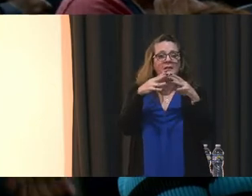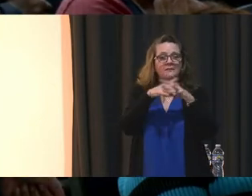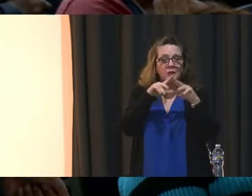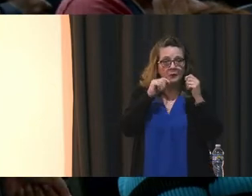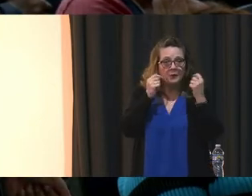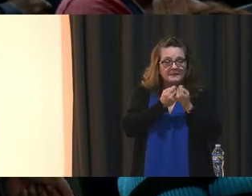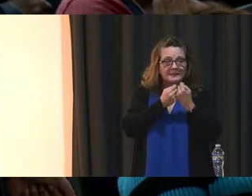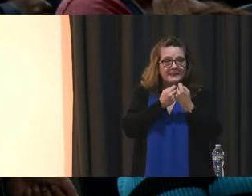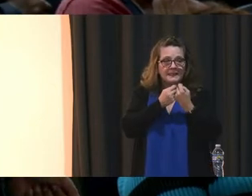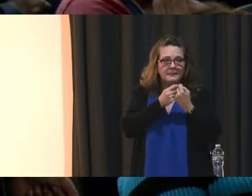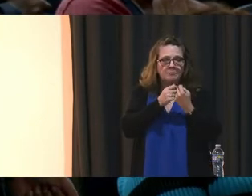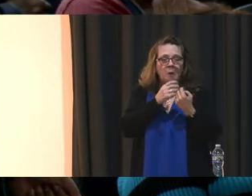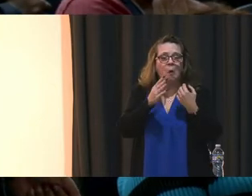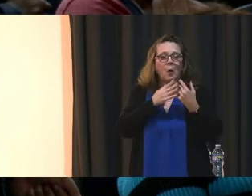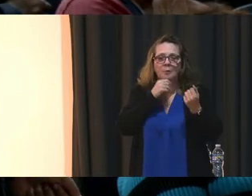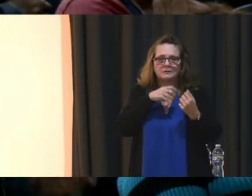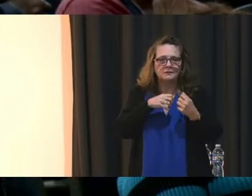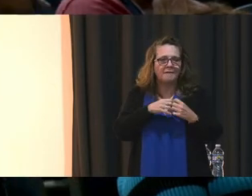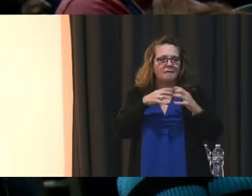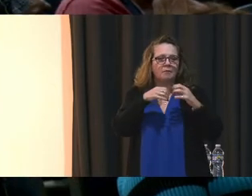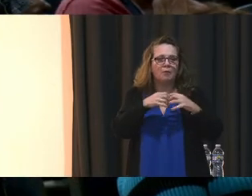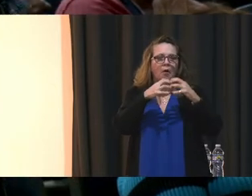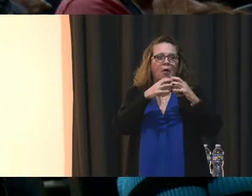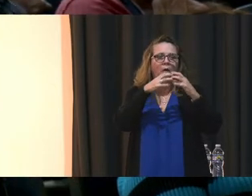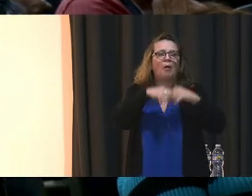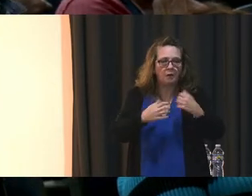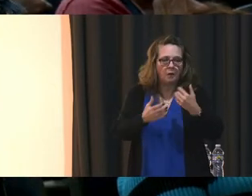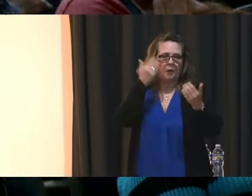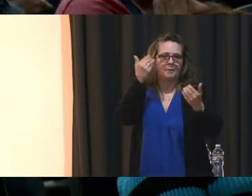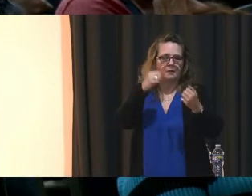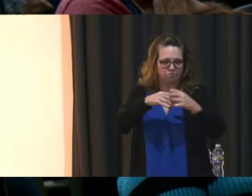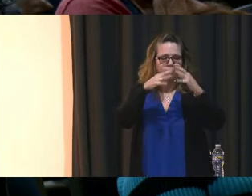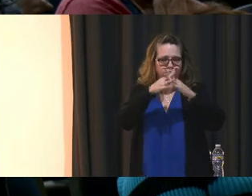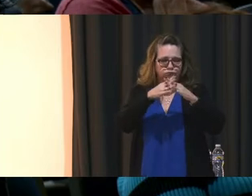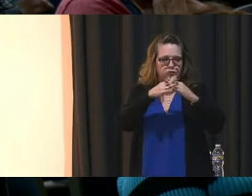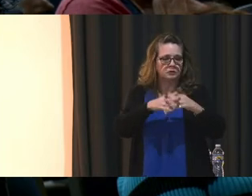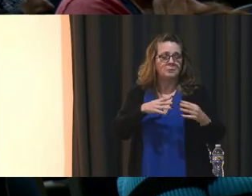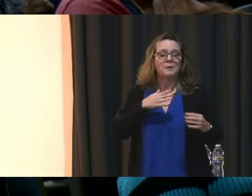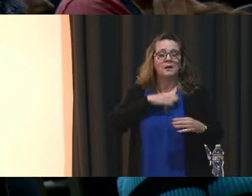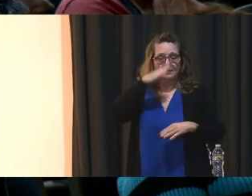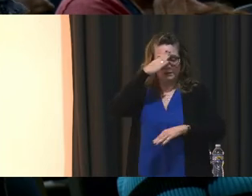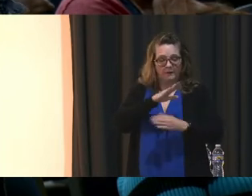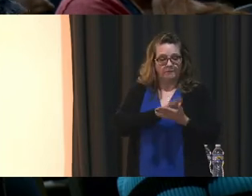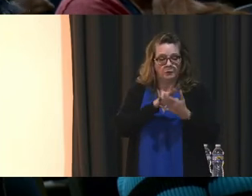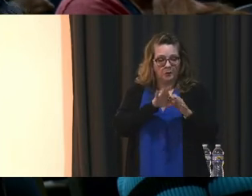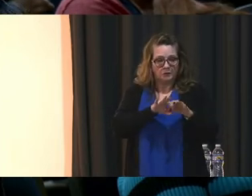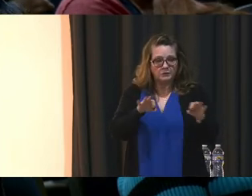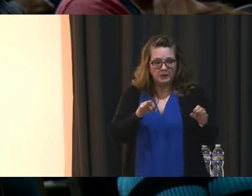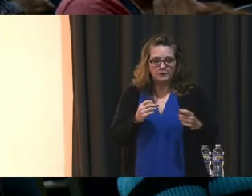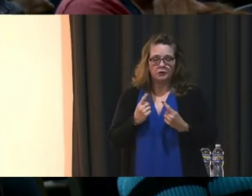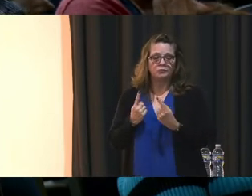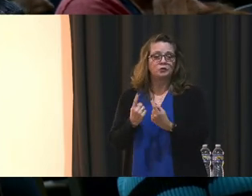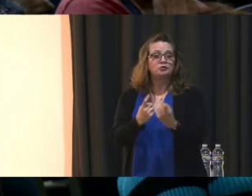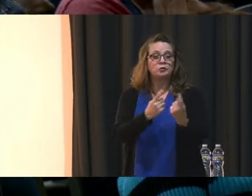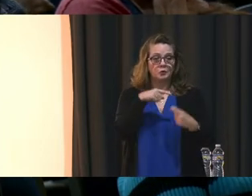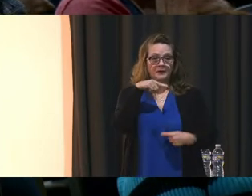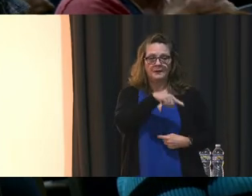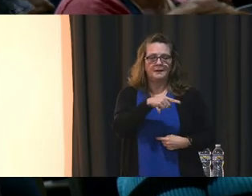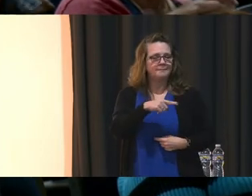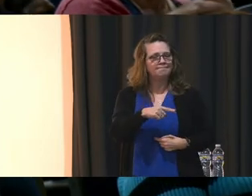made it back up this year. So my son's football scholarship for being able to be recruited was at risk,